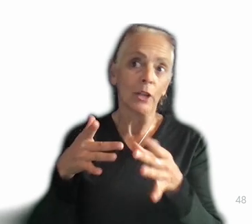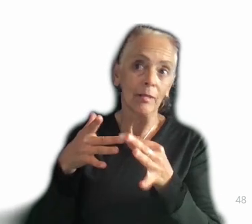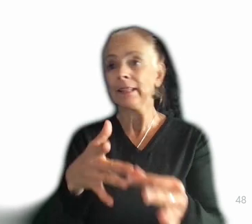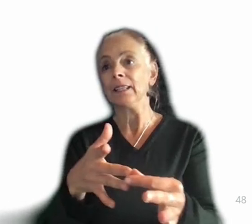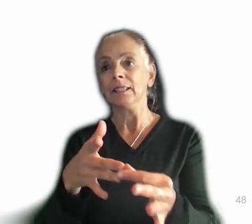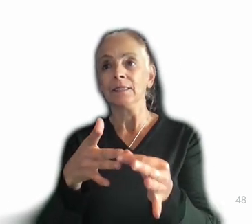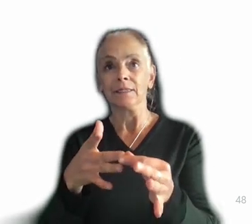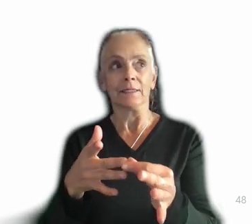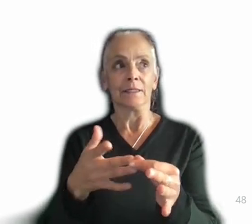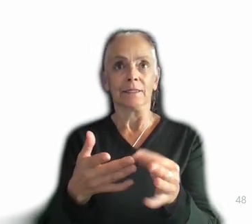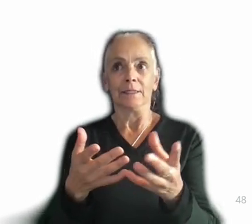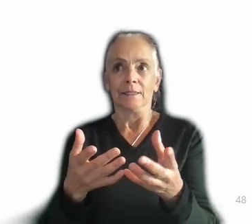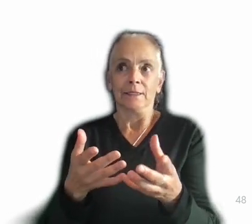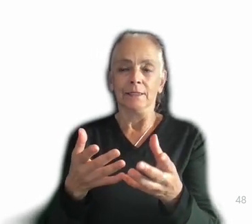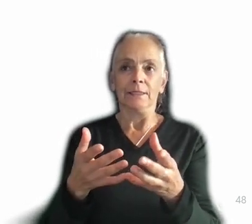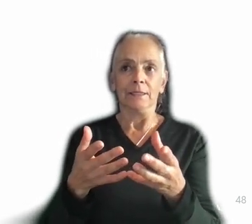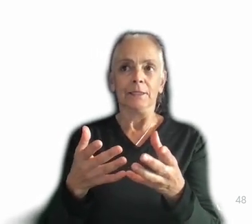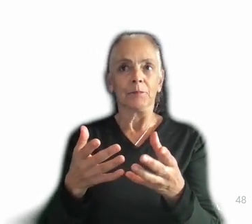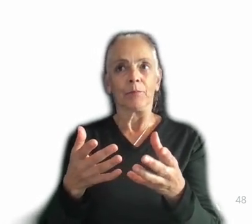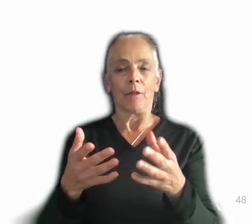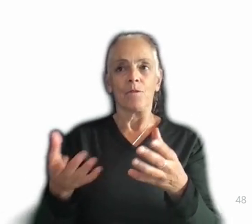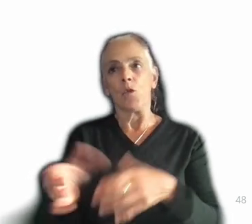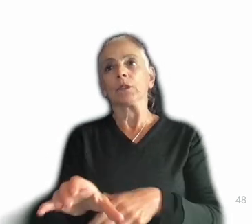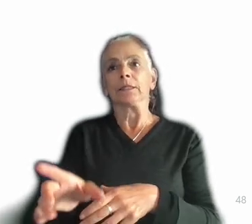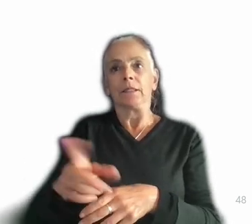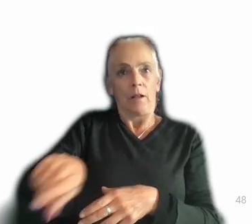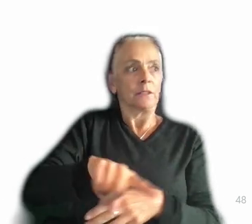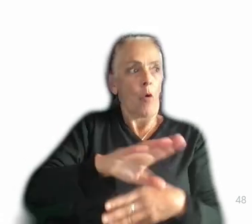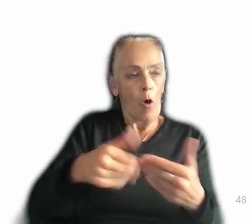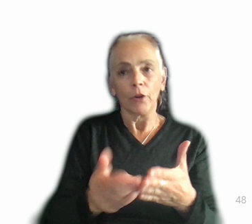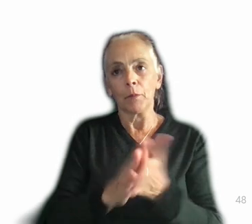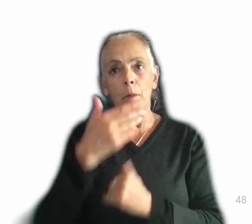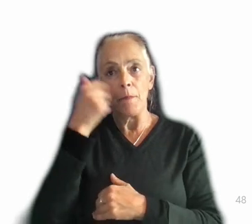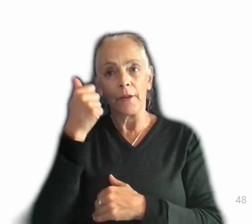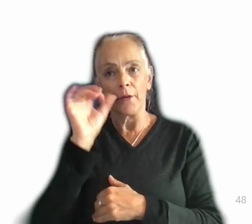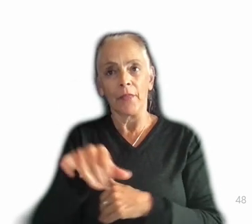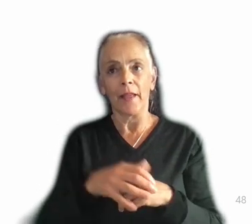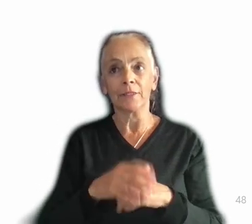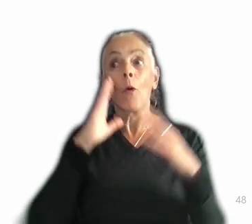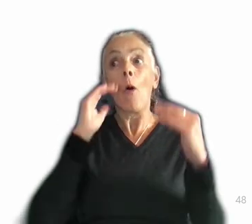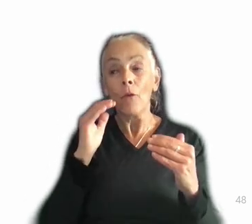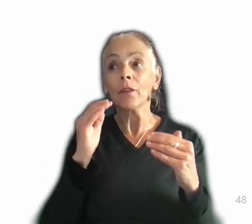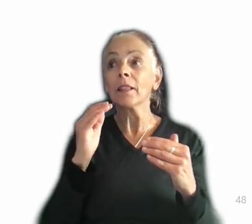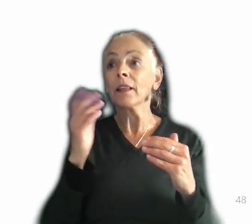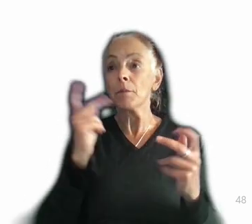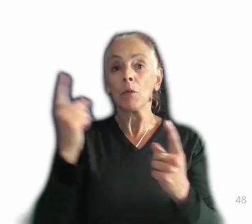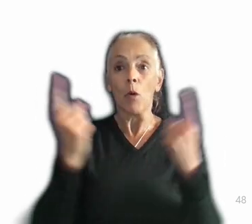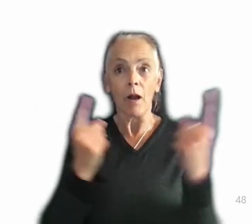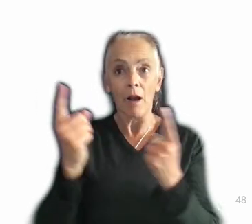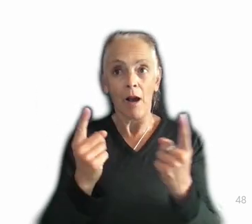of us to become better at it. And hopefully we'll have people who come in and could take this place from her and sort of carry this burden for her,